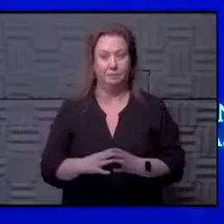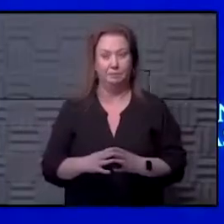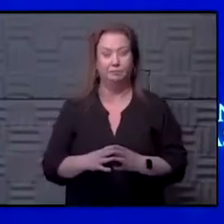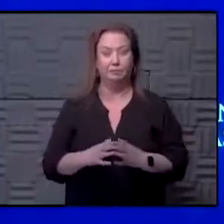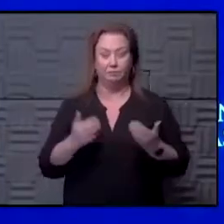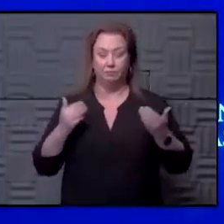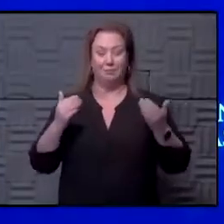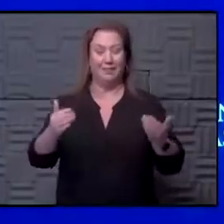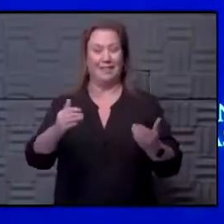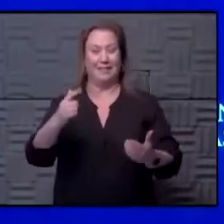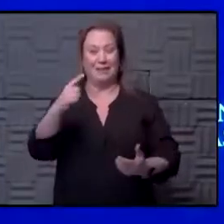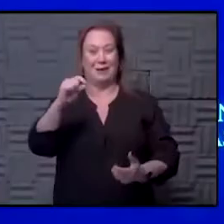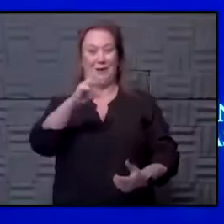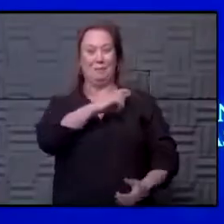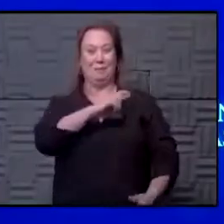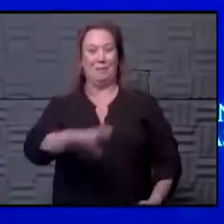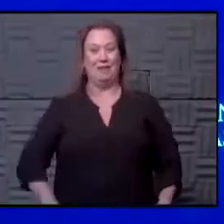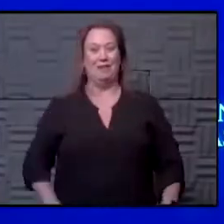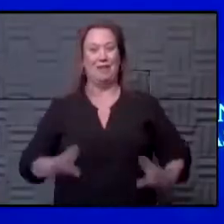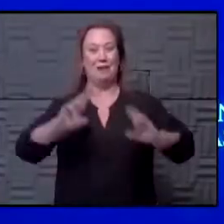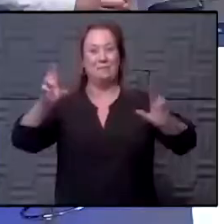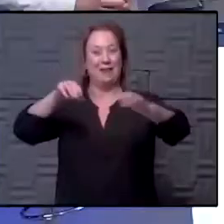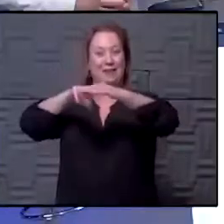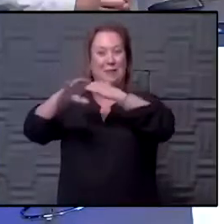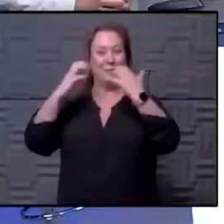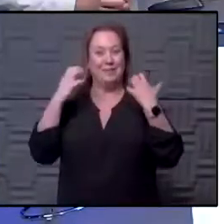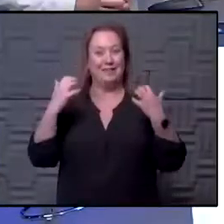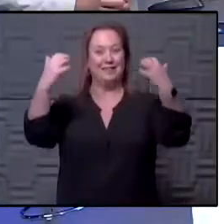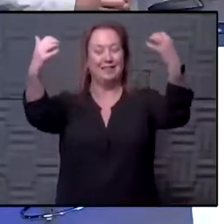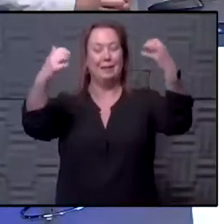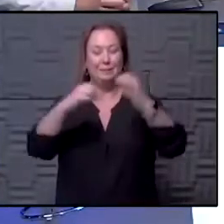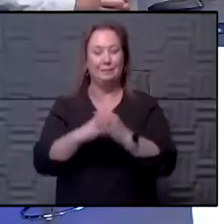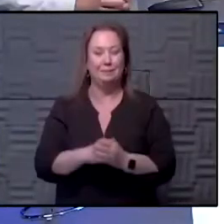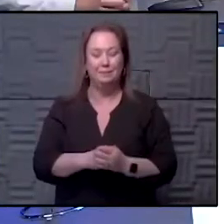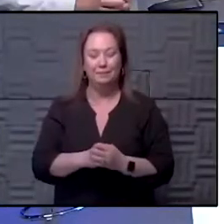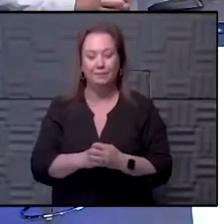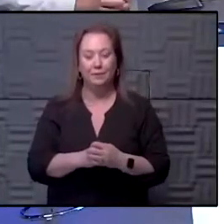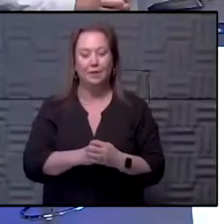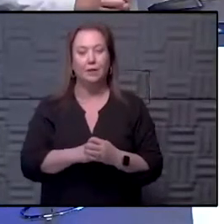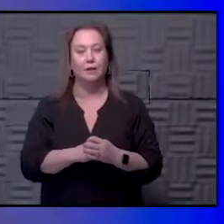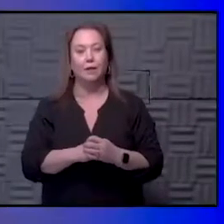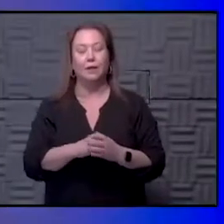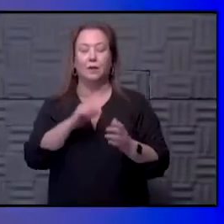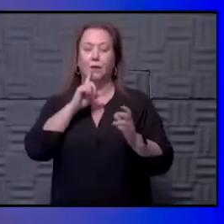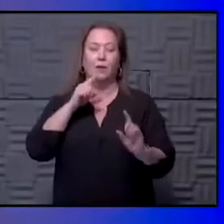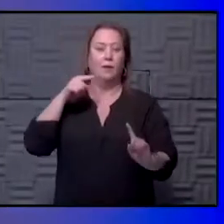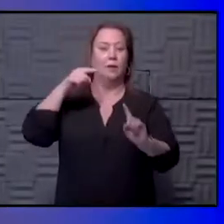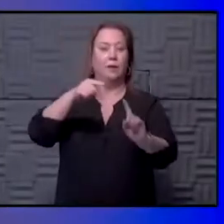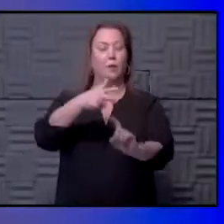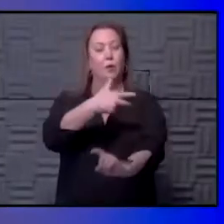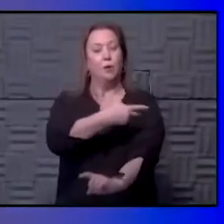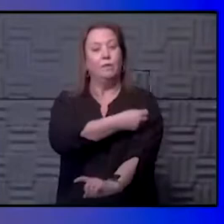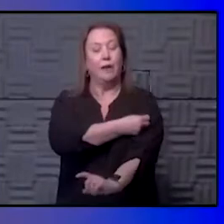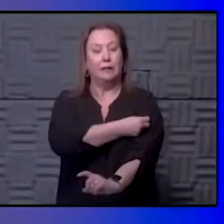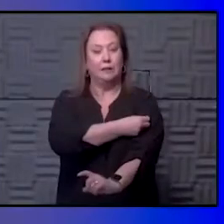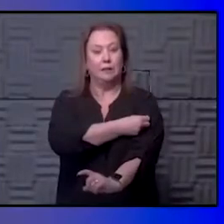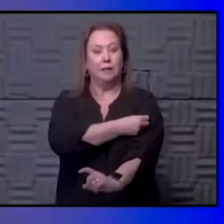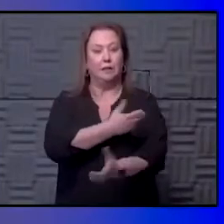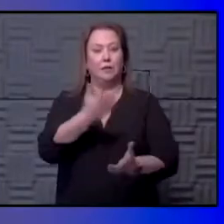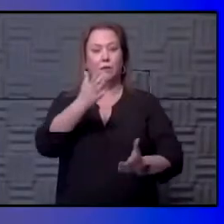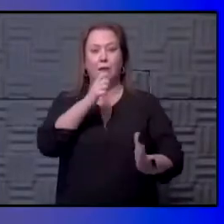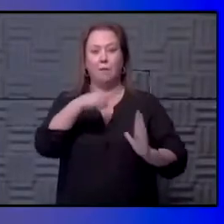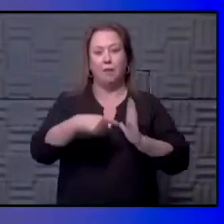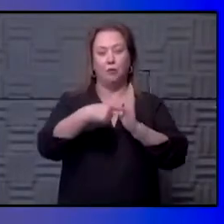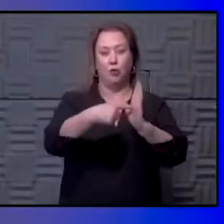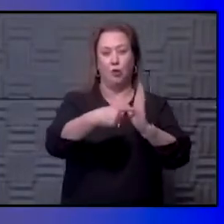Let's go Royals, here I come. I do think a key point of that is that when you're vaccinated, you may or may not be showing the